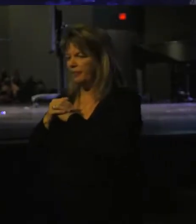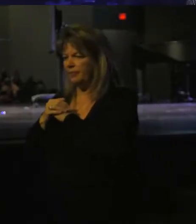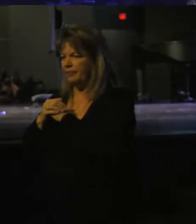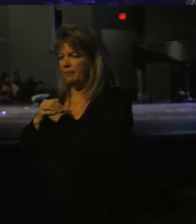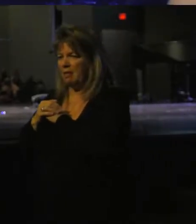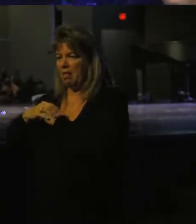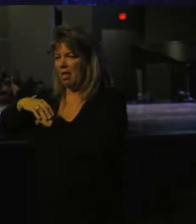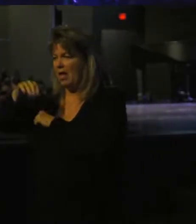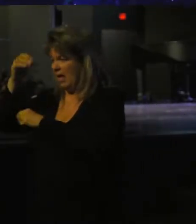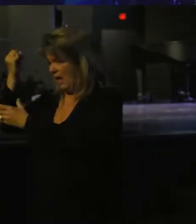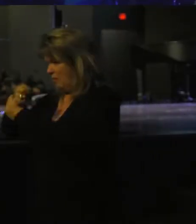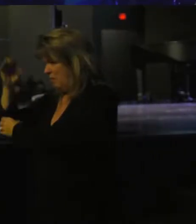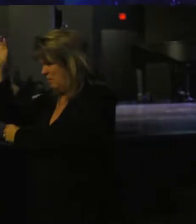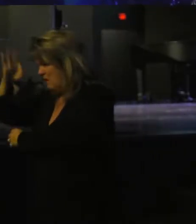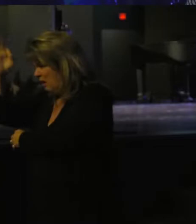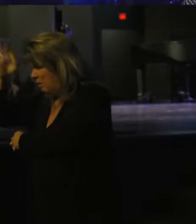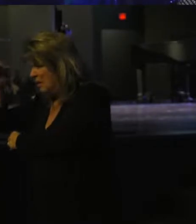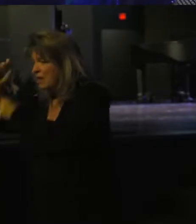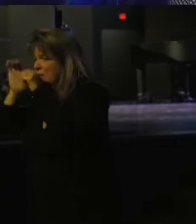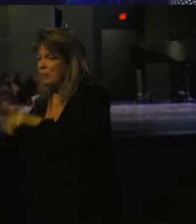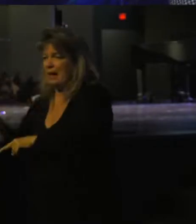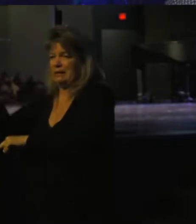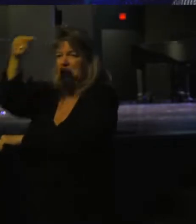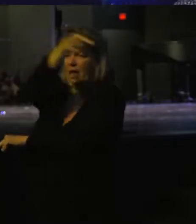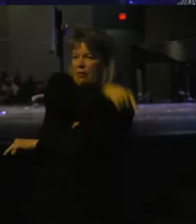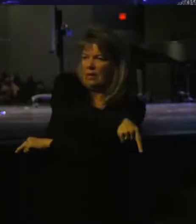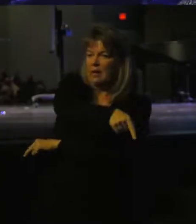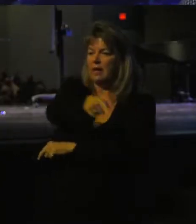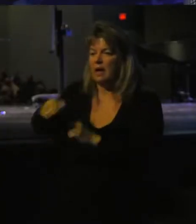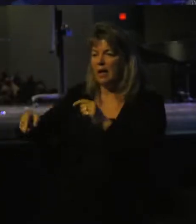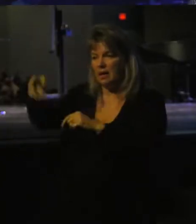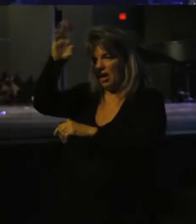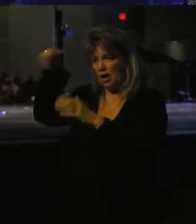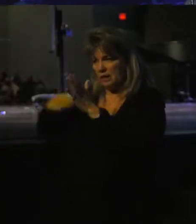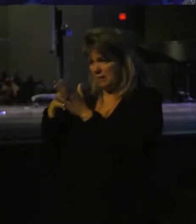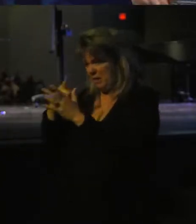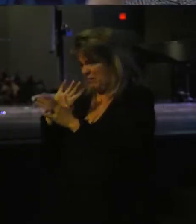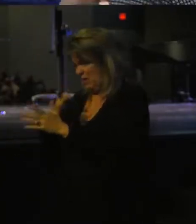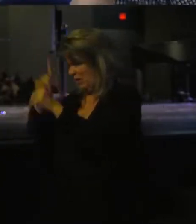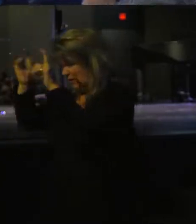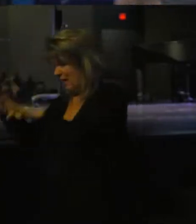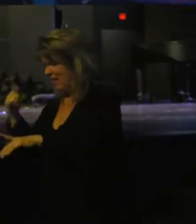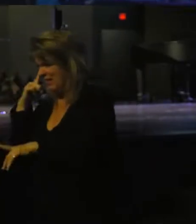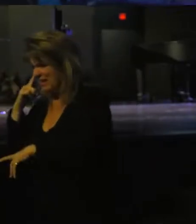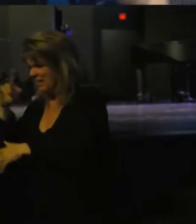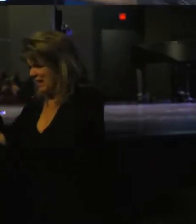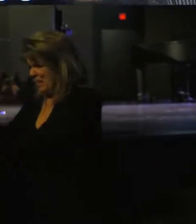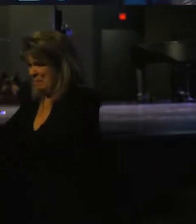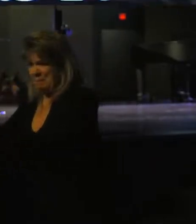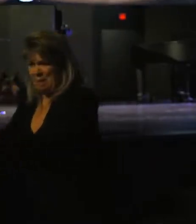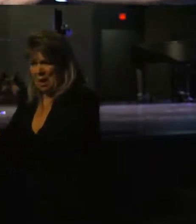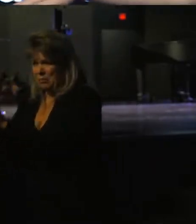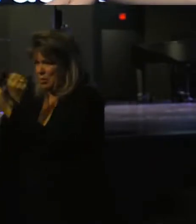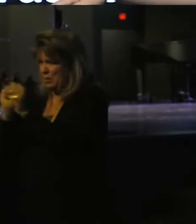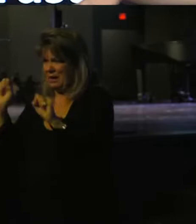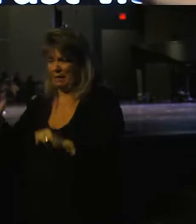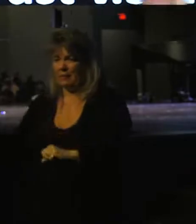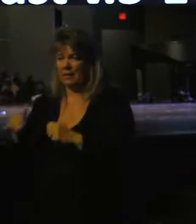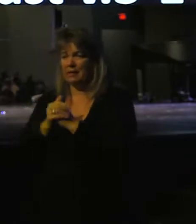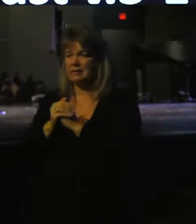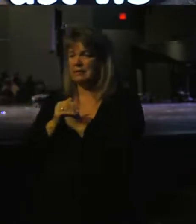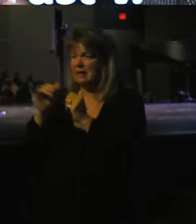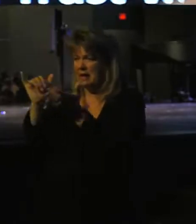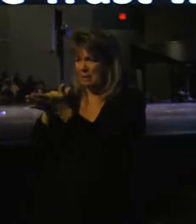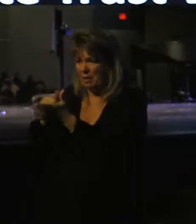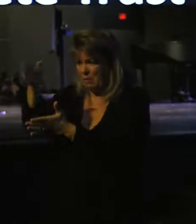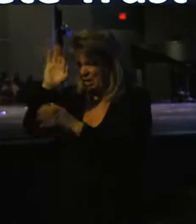He had no idea there was a blessing on the other side. Guys, sometimes in our test, we may think there's no way God's going to redeem this. There's